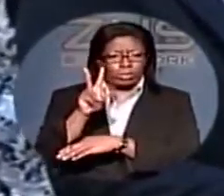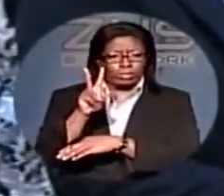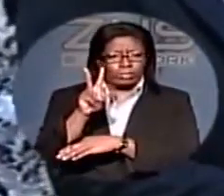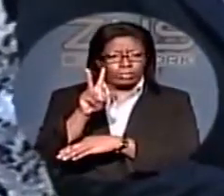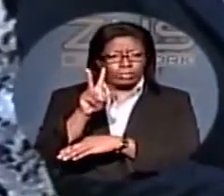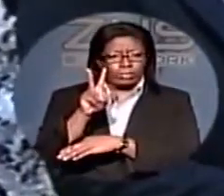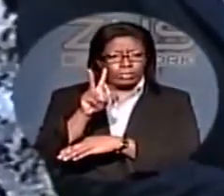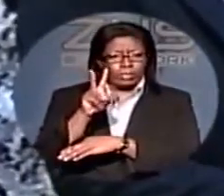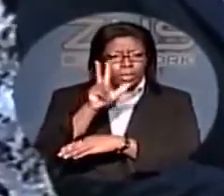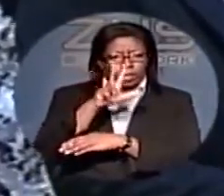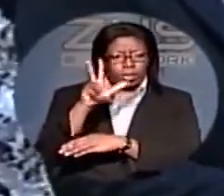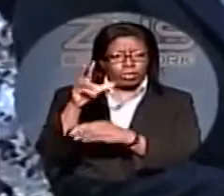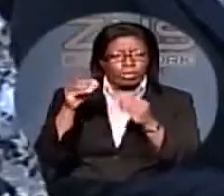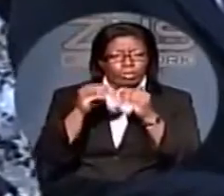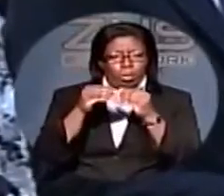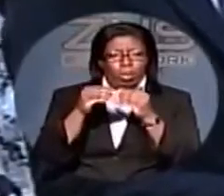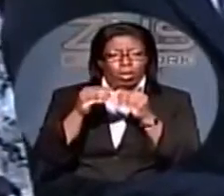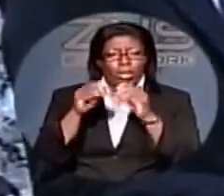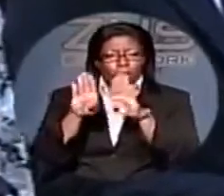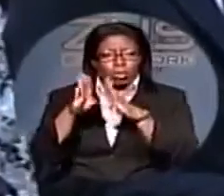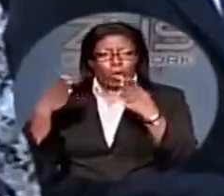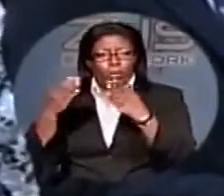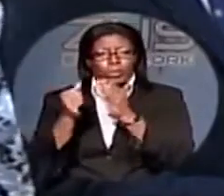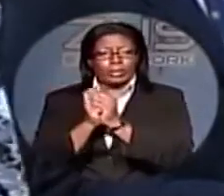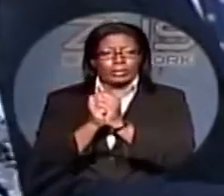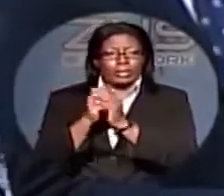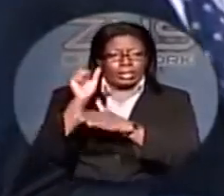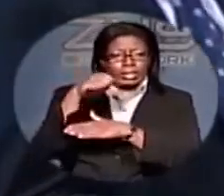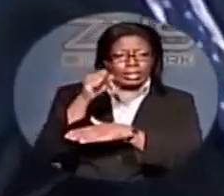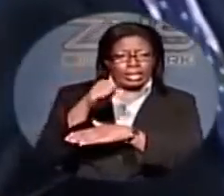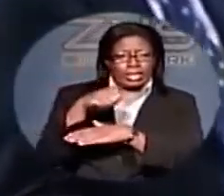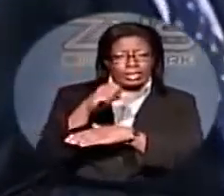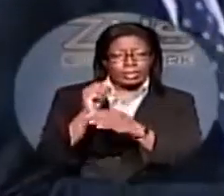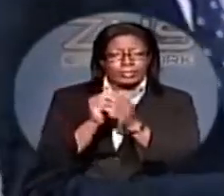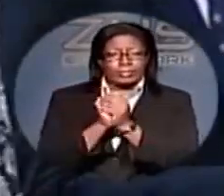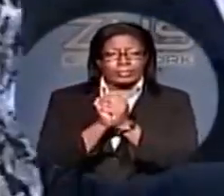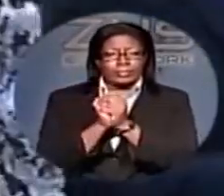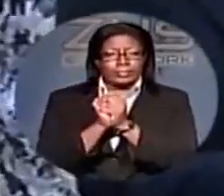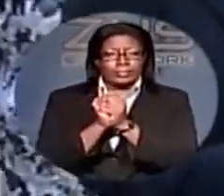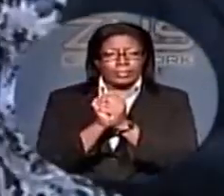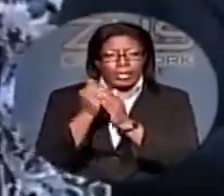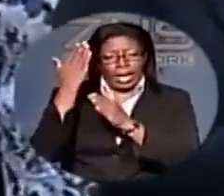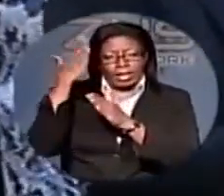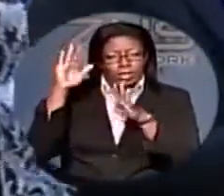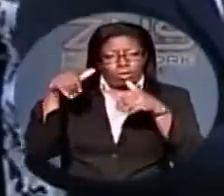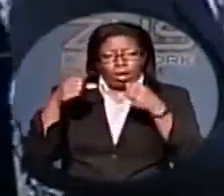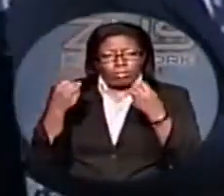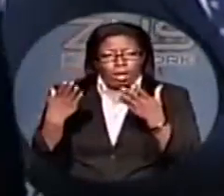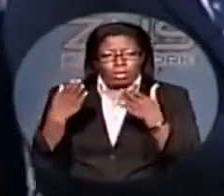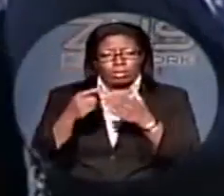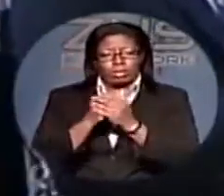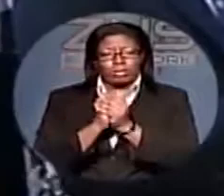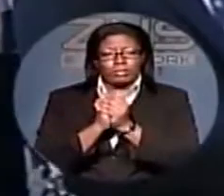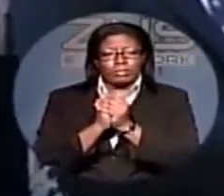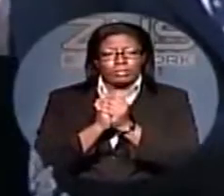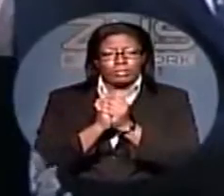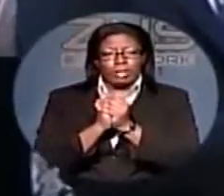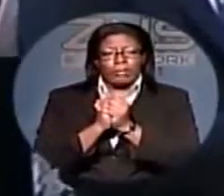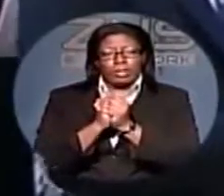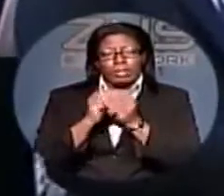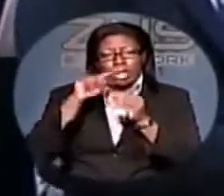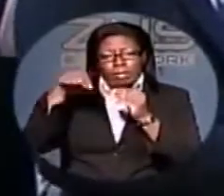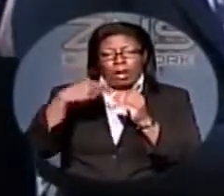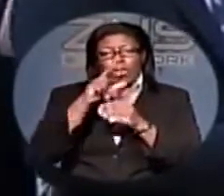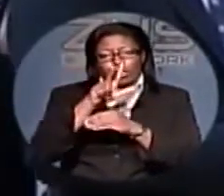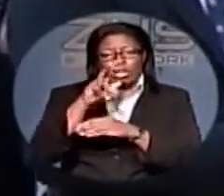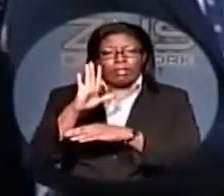35, 33 more to go? Yeah, I'm losing count as well. I don't know how many it is. But we're definitely going to do at least 35.